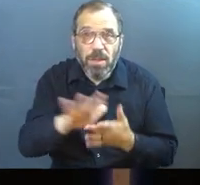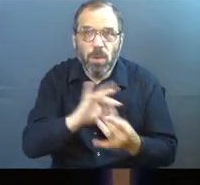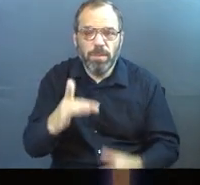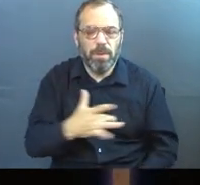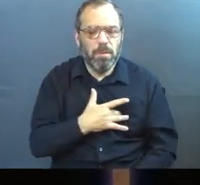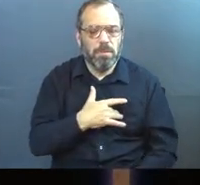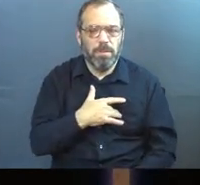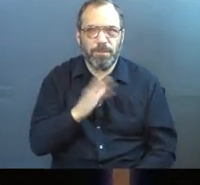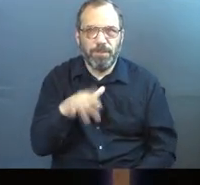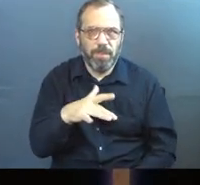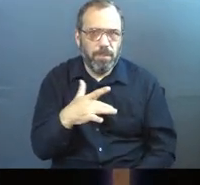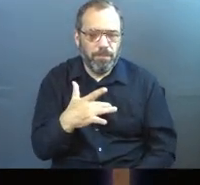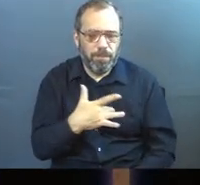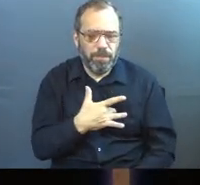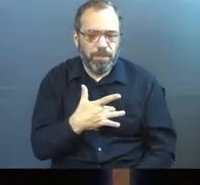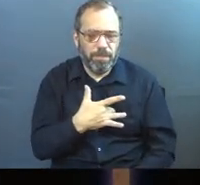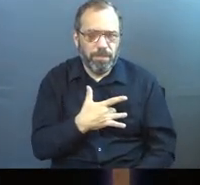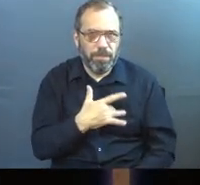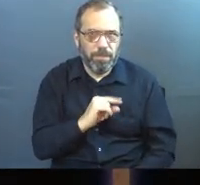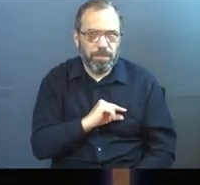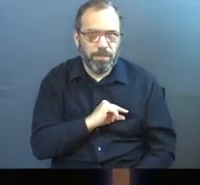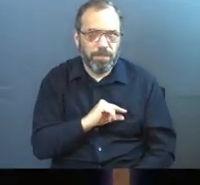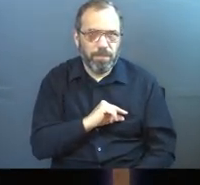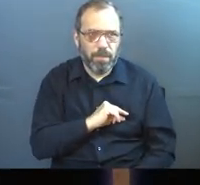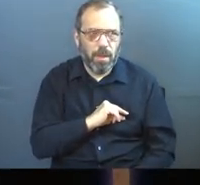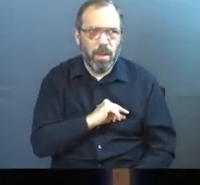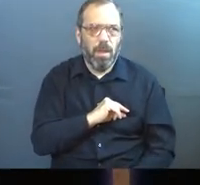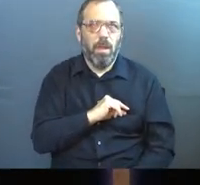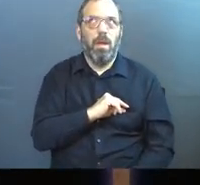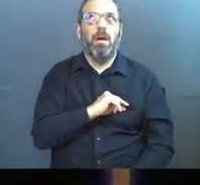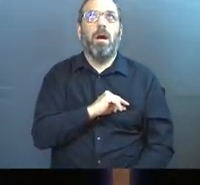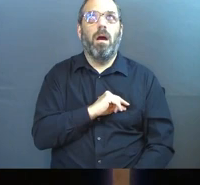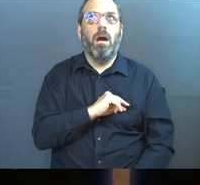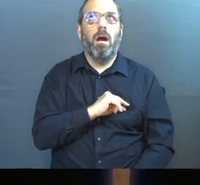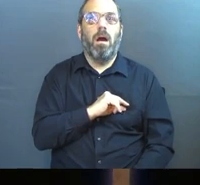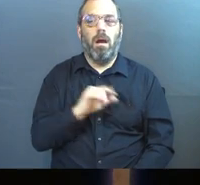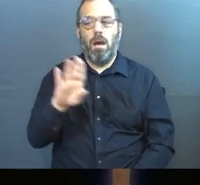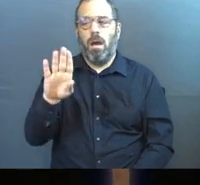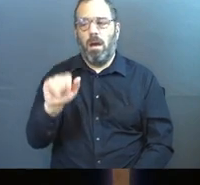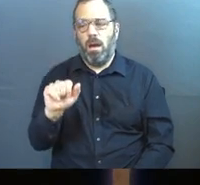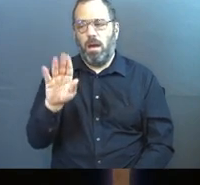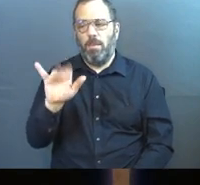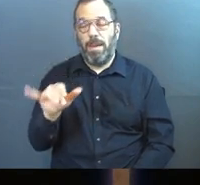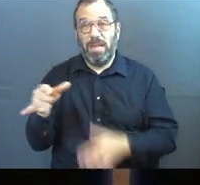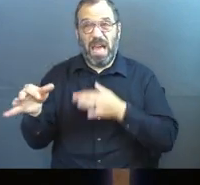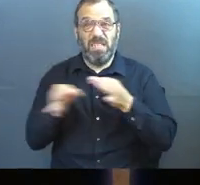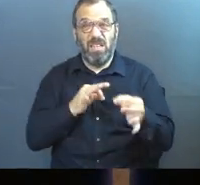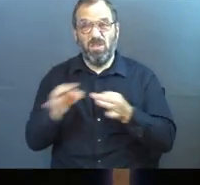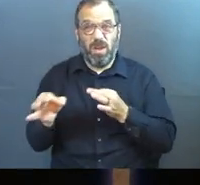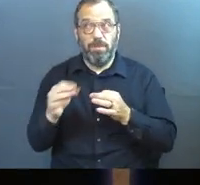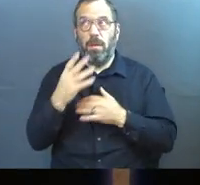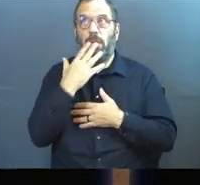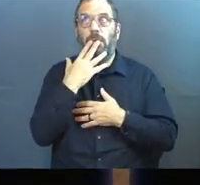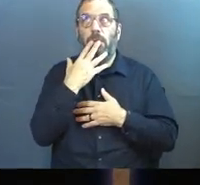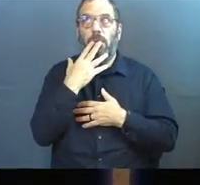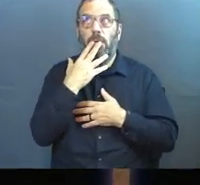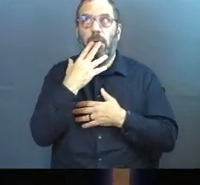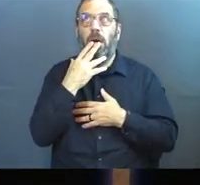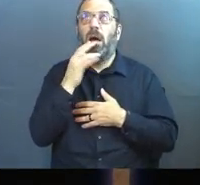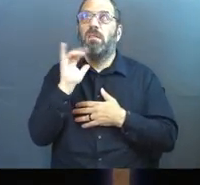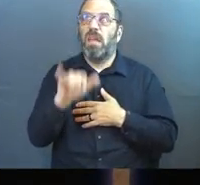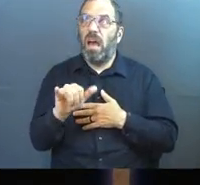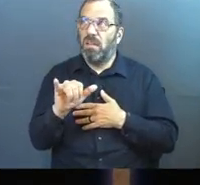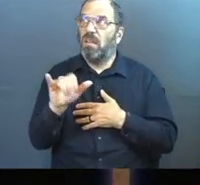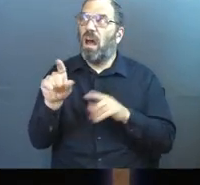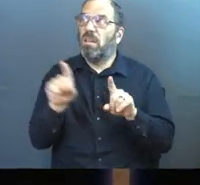is whispering in your ear, then already there's aspects of Babylon, as I described it, where you're like, that sounds a